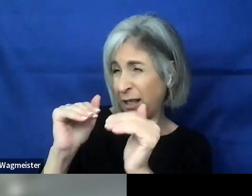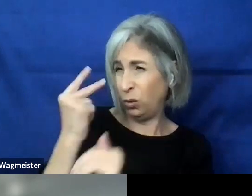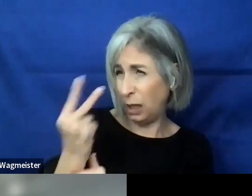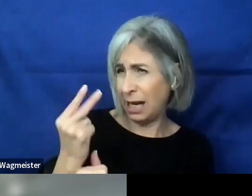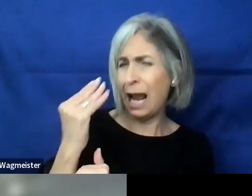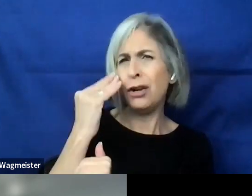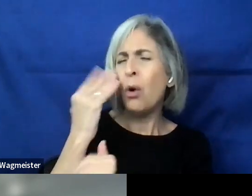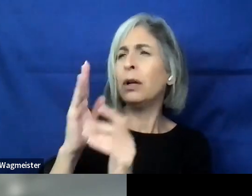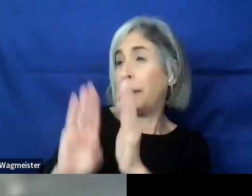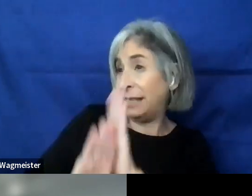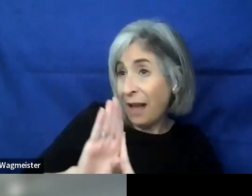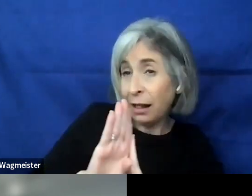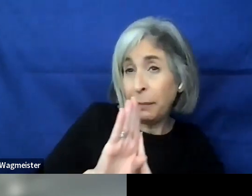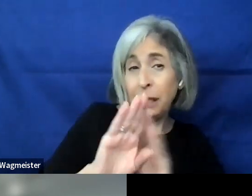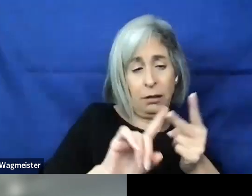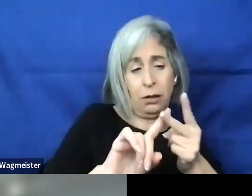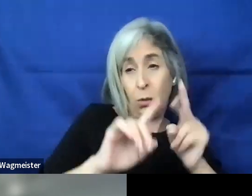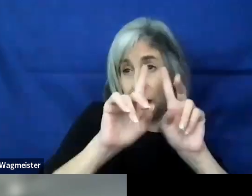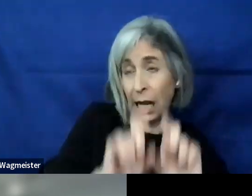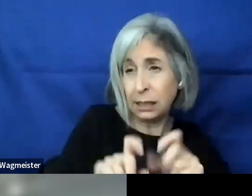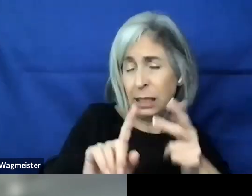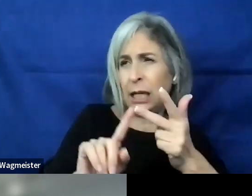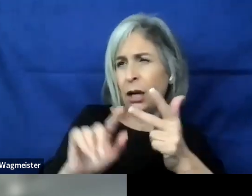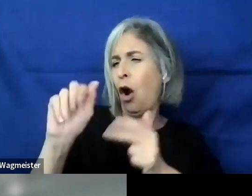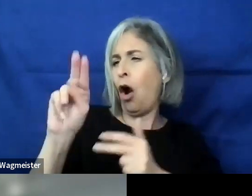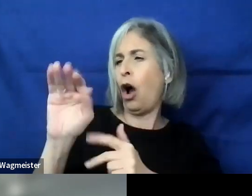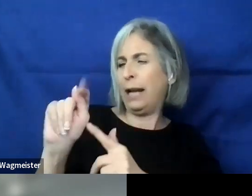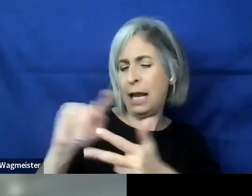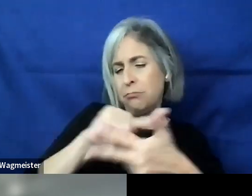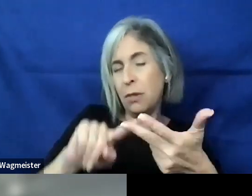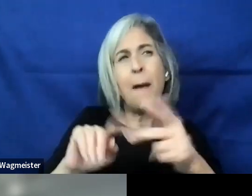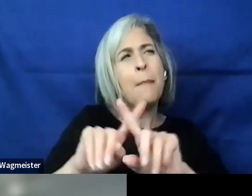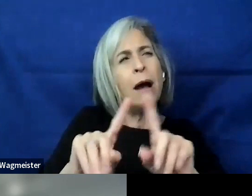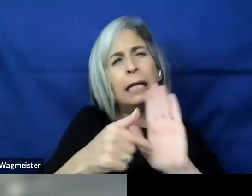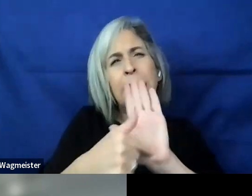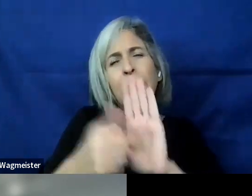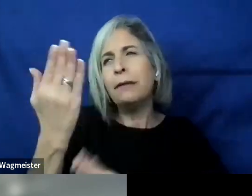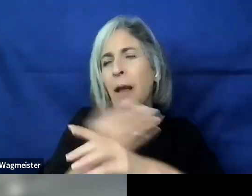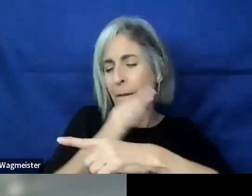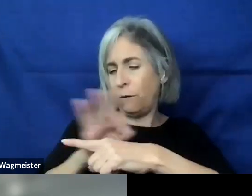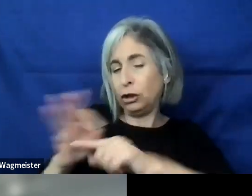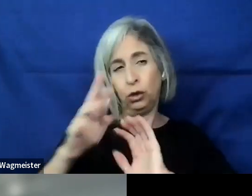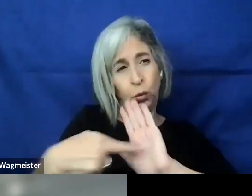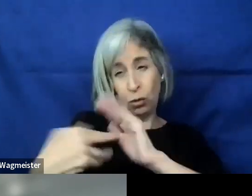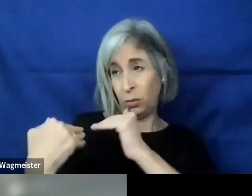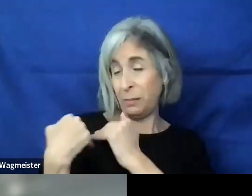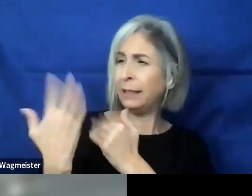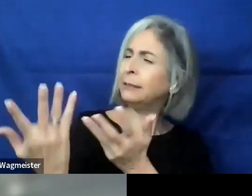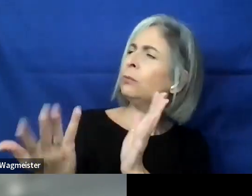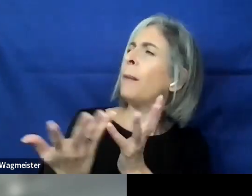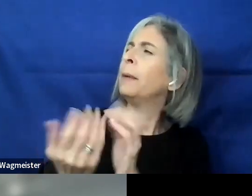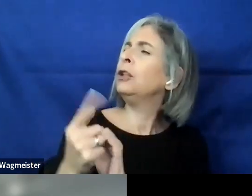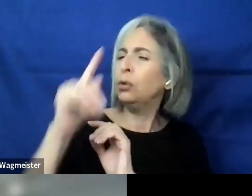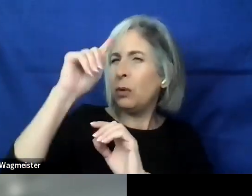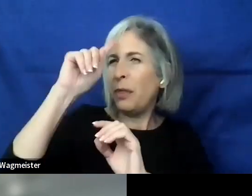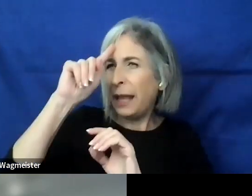know that could be on development or testing or audits, but can you give some examples of some of those functional roles or responsibilities that you